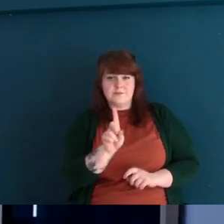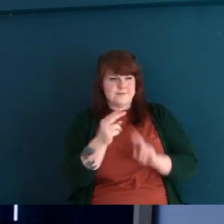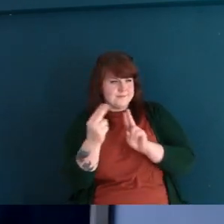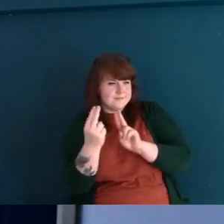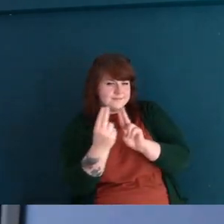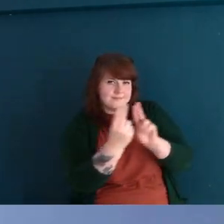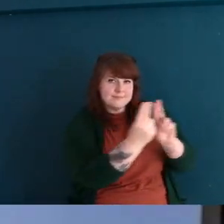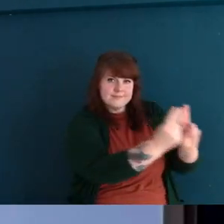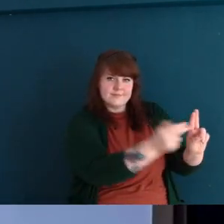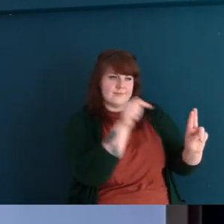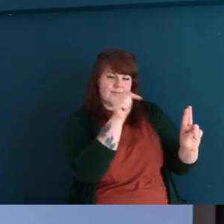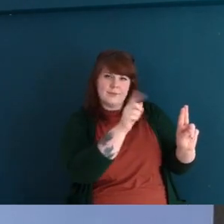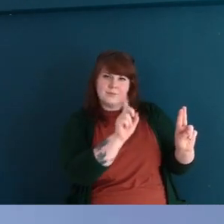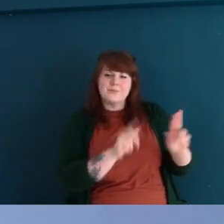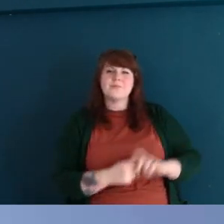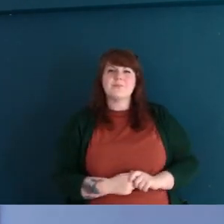D1 corridor.